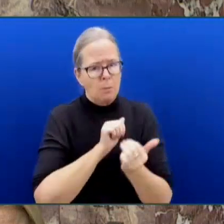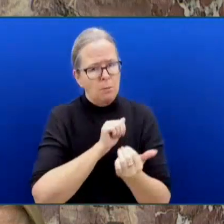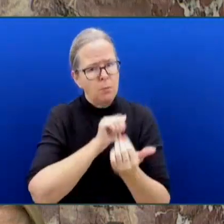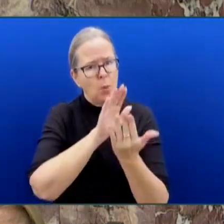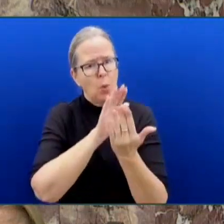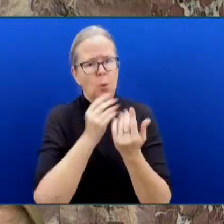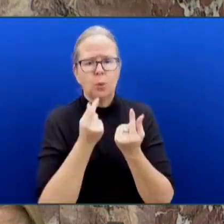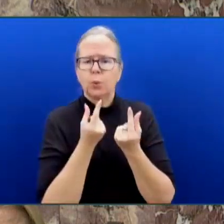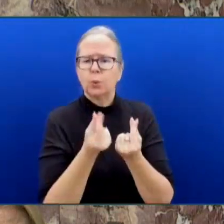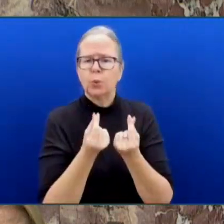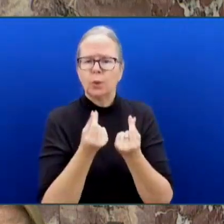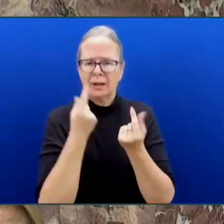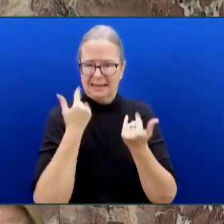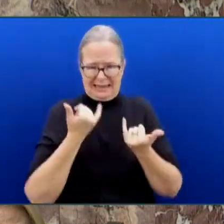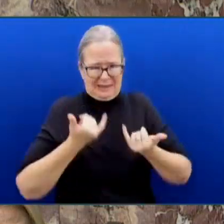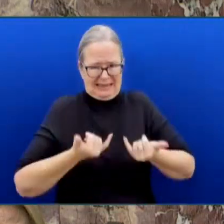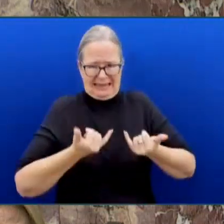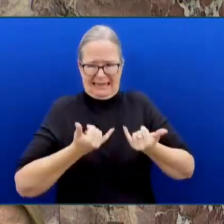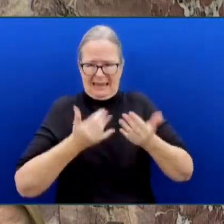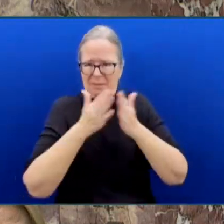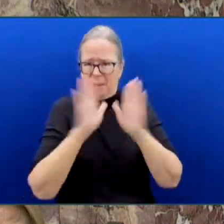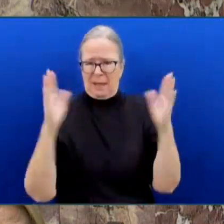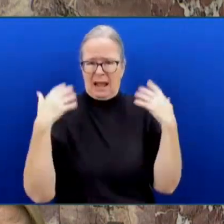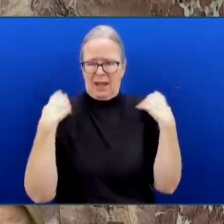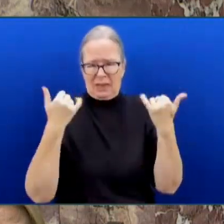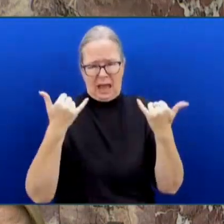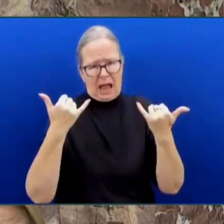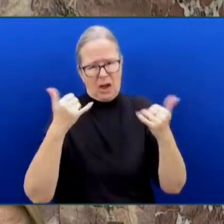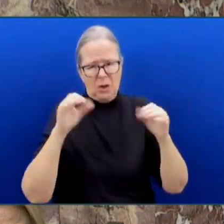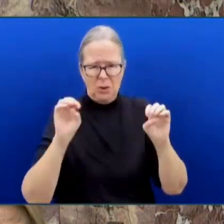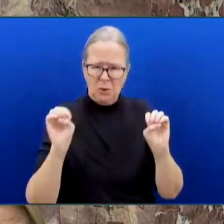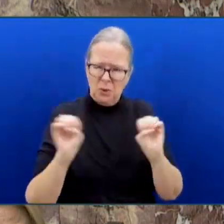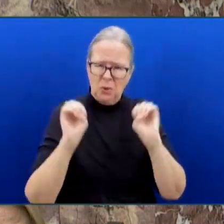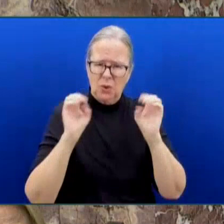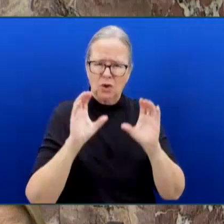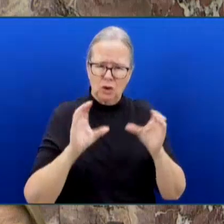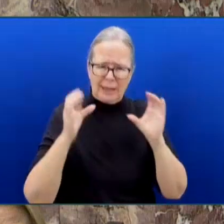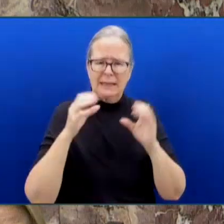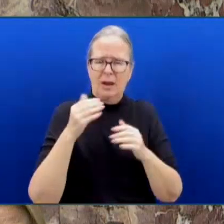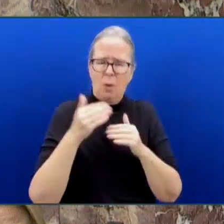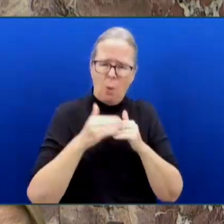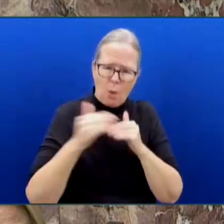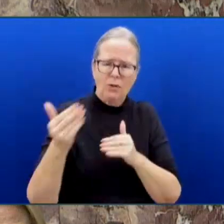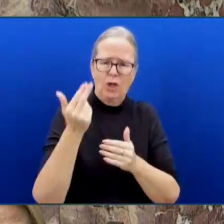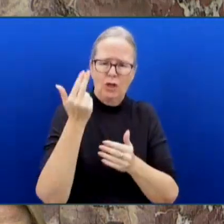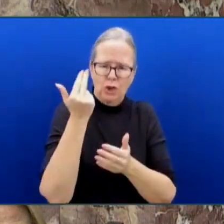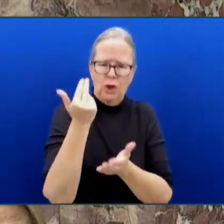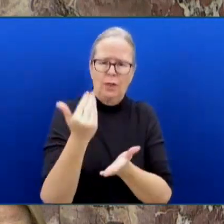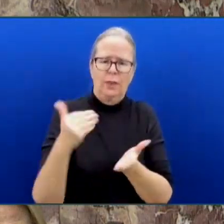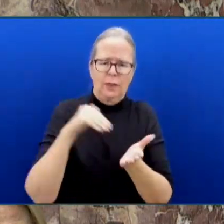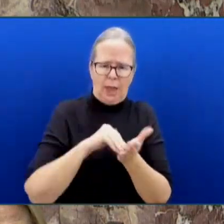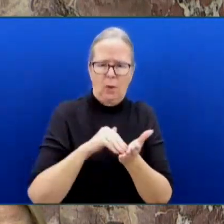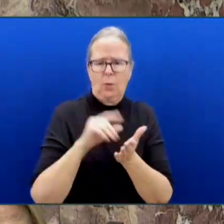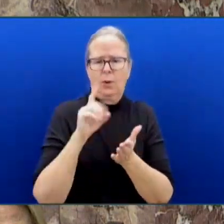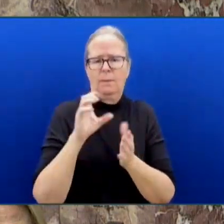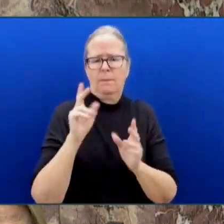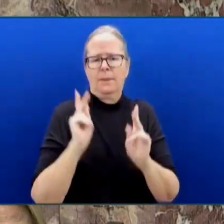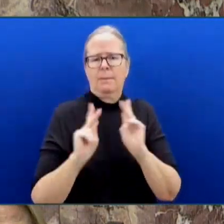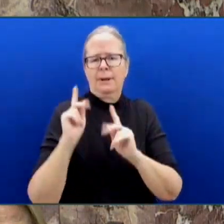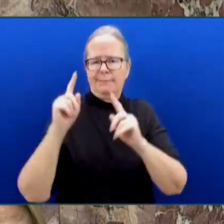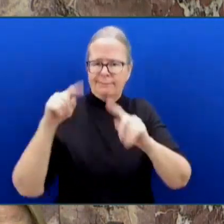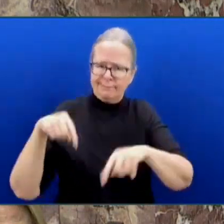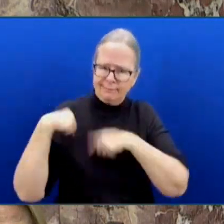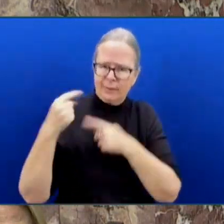that has taken the lives of over 13,100 people so far since it was declared in 2016, over 1,800 British